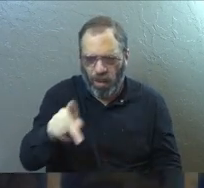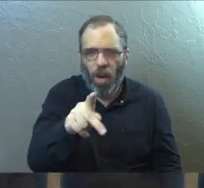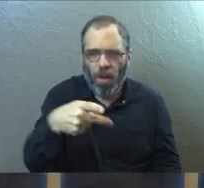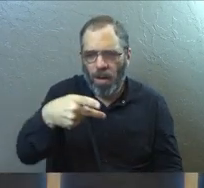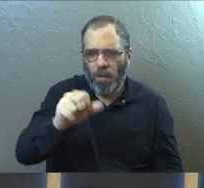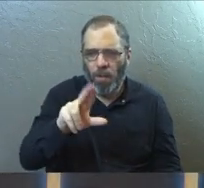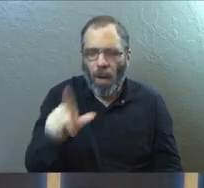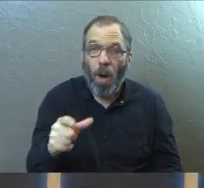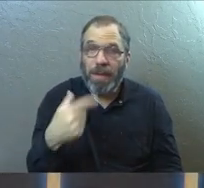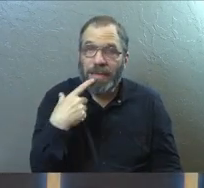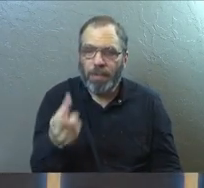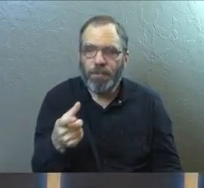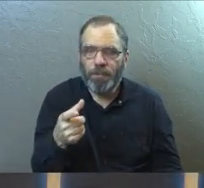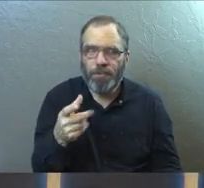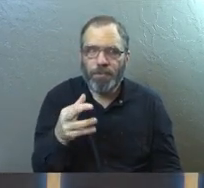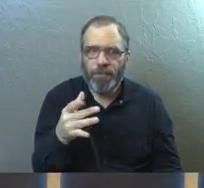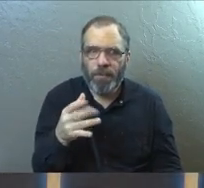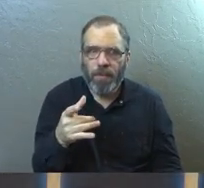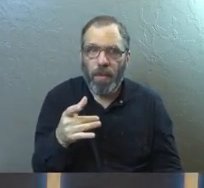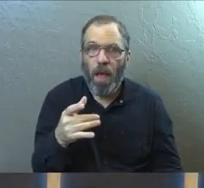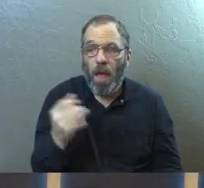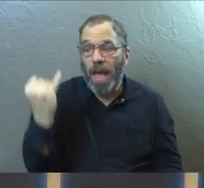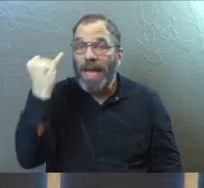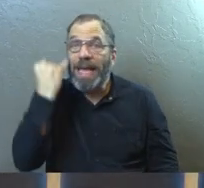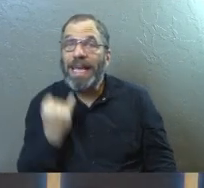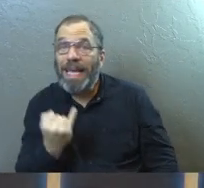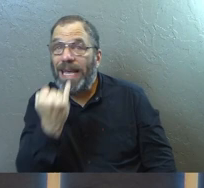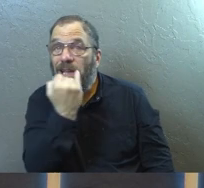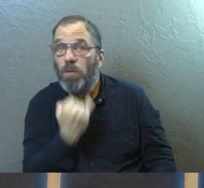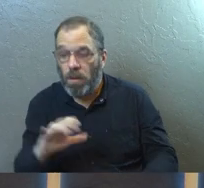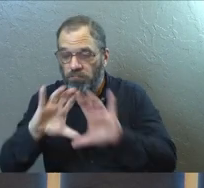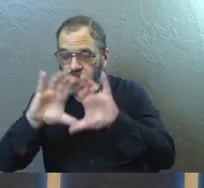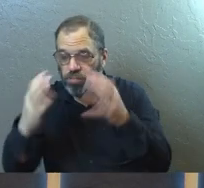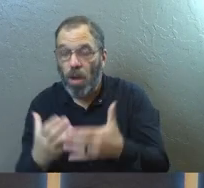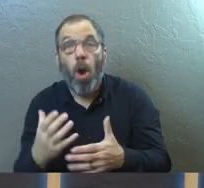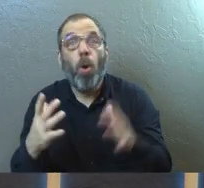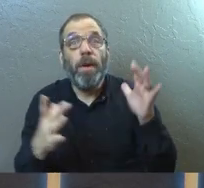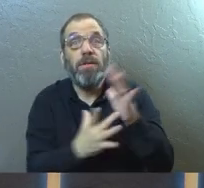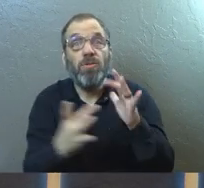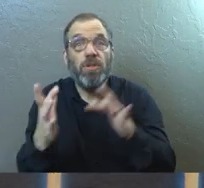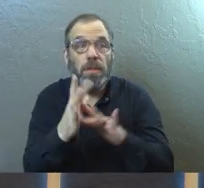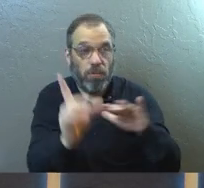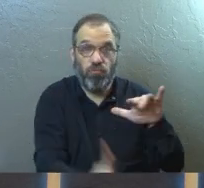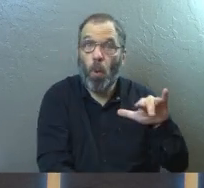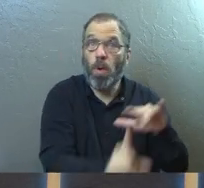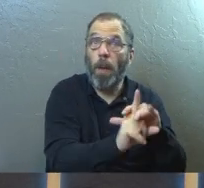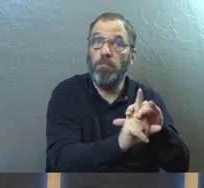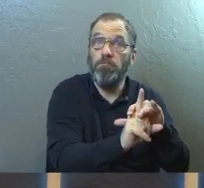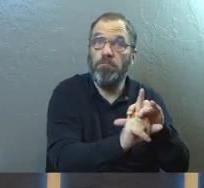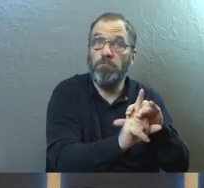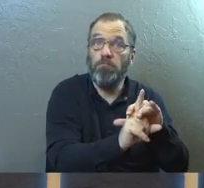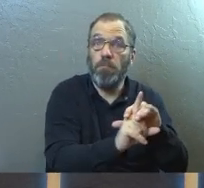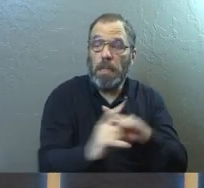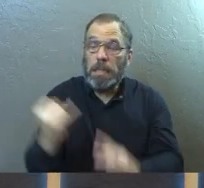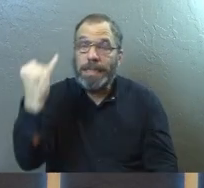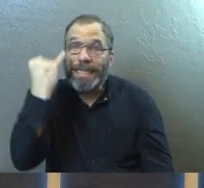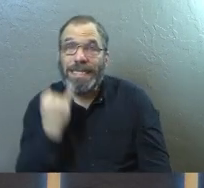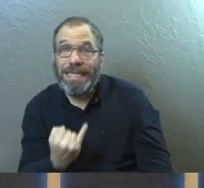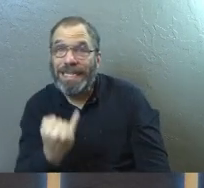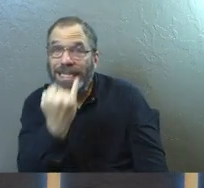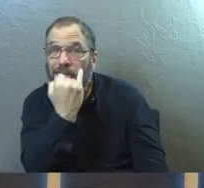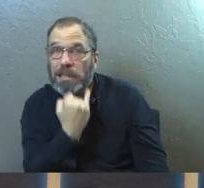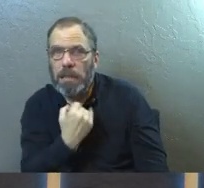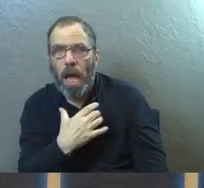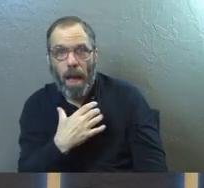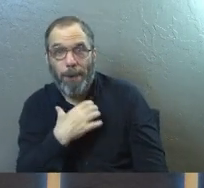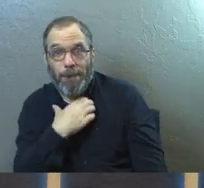is saying today, is that the Israelite people, when Jesus the Messiah came on the scene, the Israelite people had